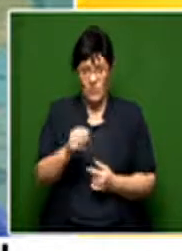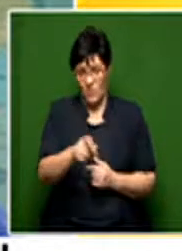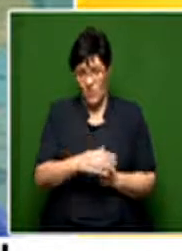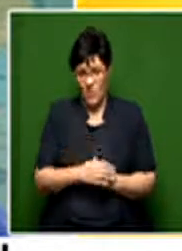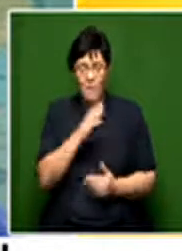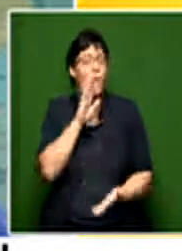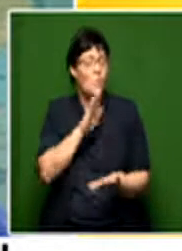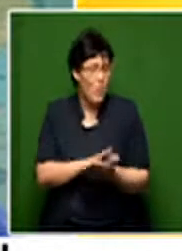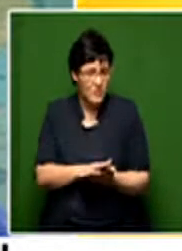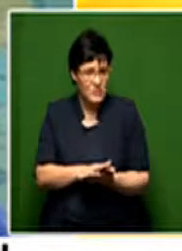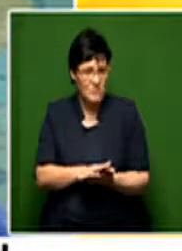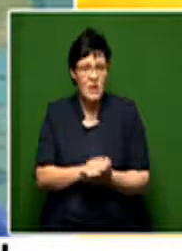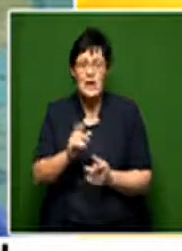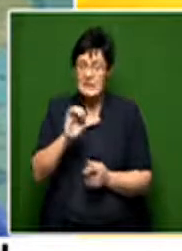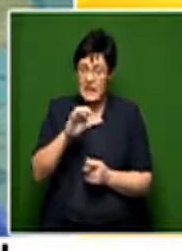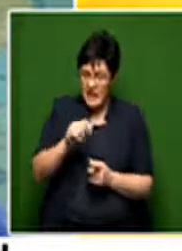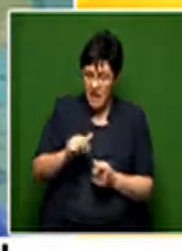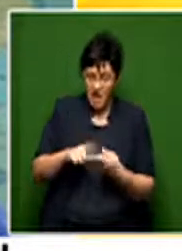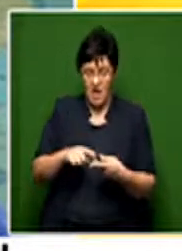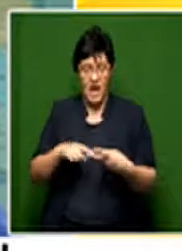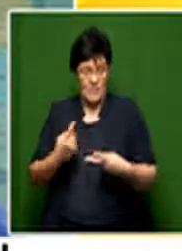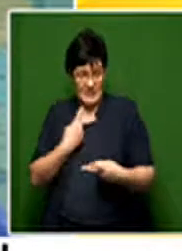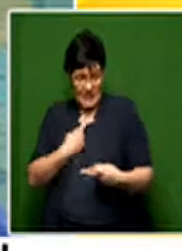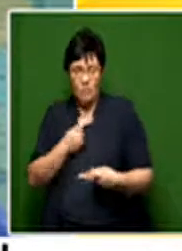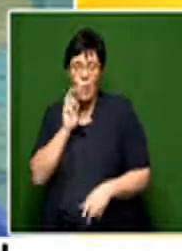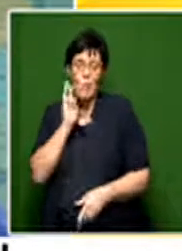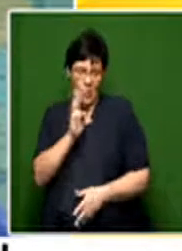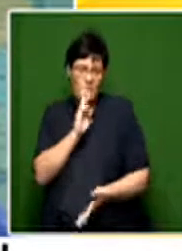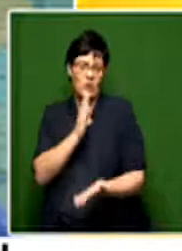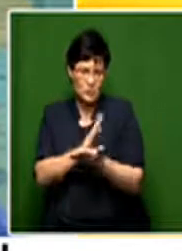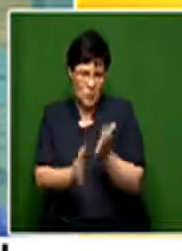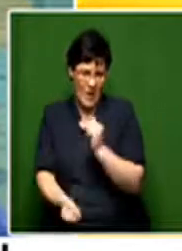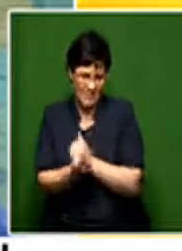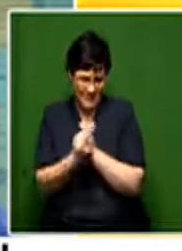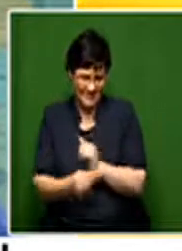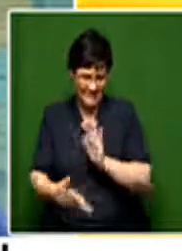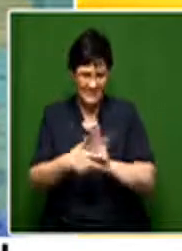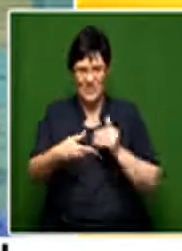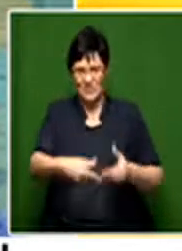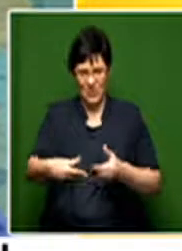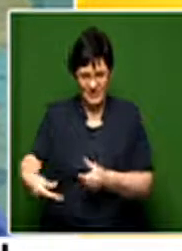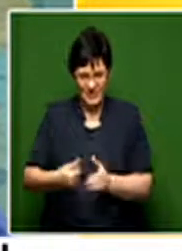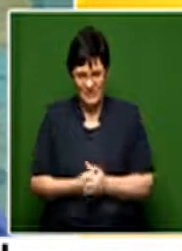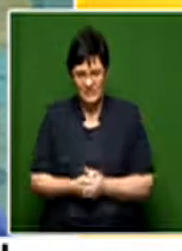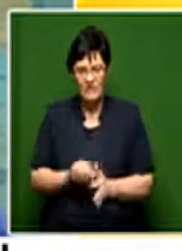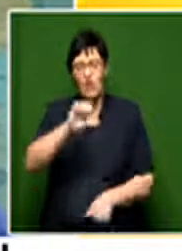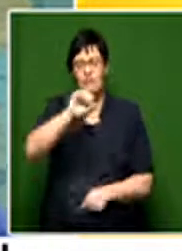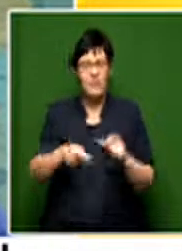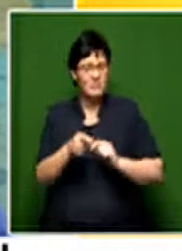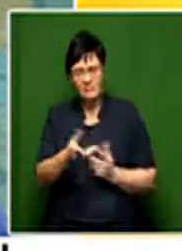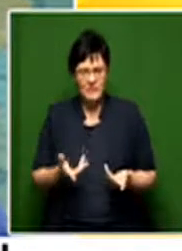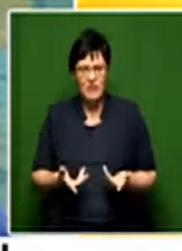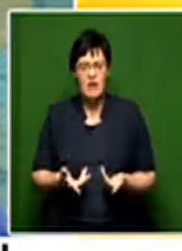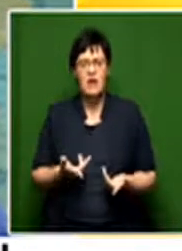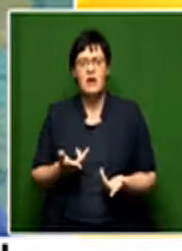promise you, between Sakina and myself, we're going to make this happen. Angela, just as we wrap this up, I mean,